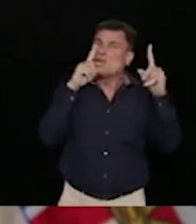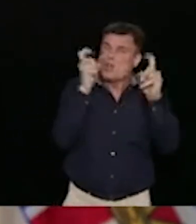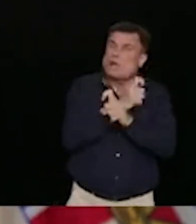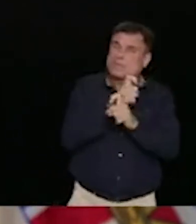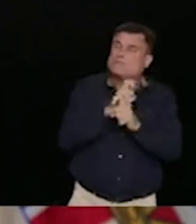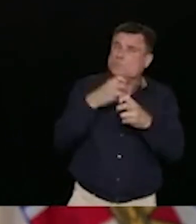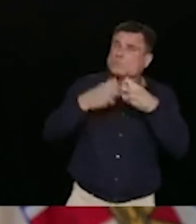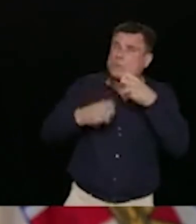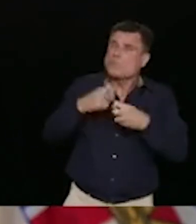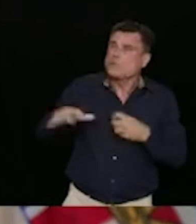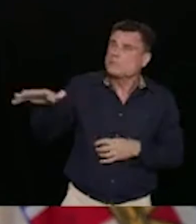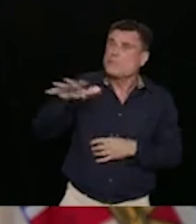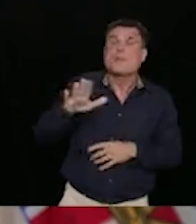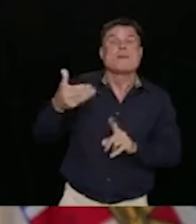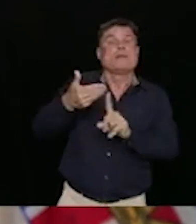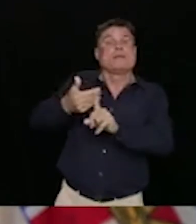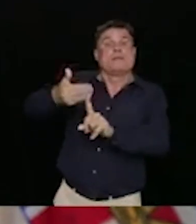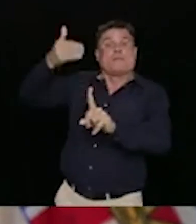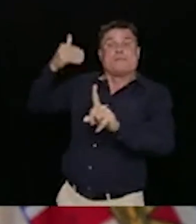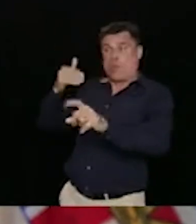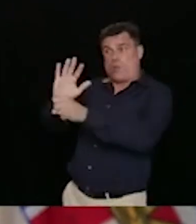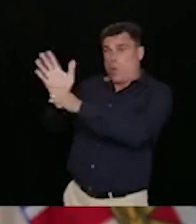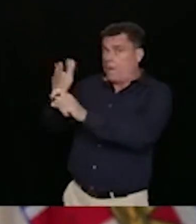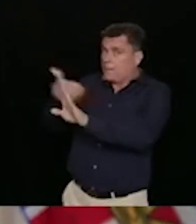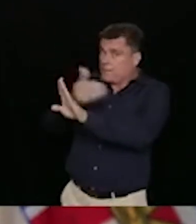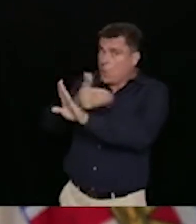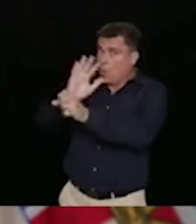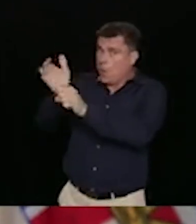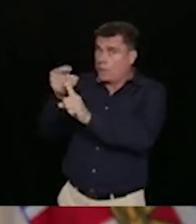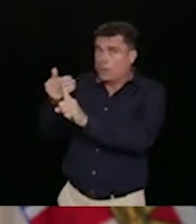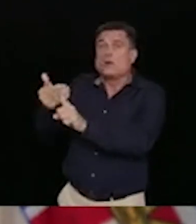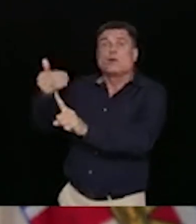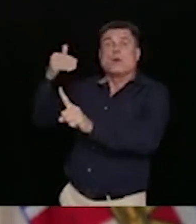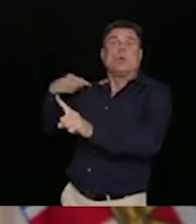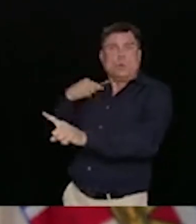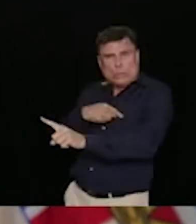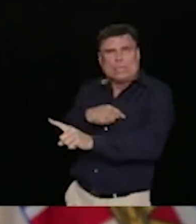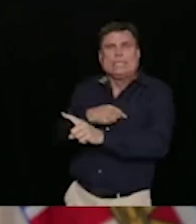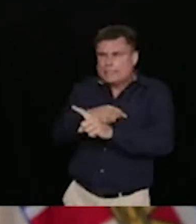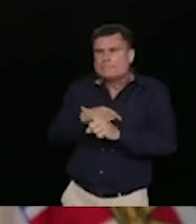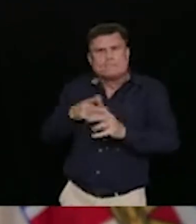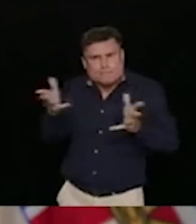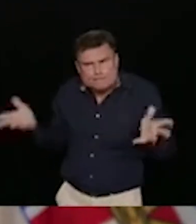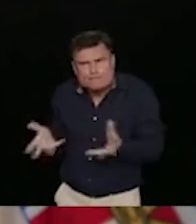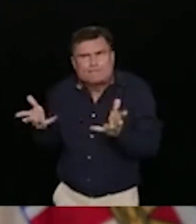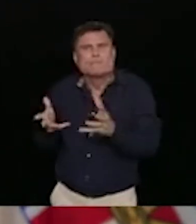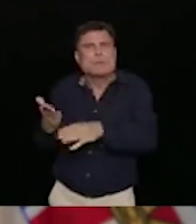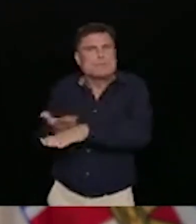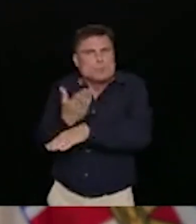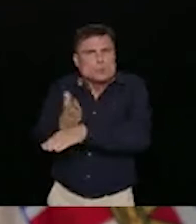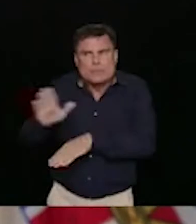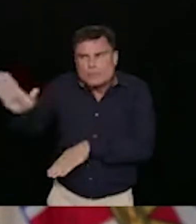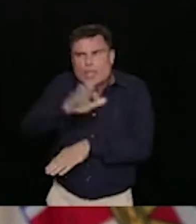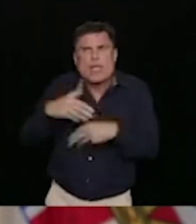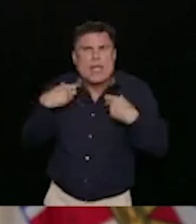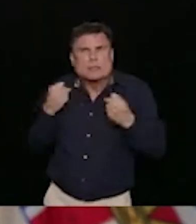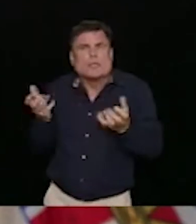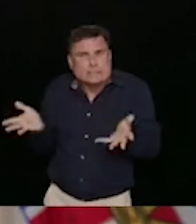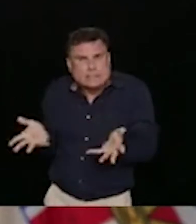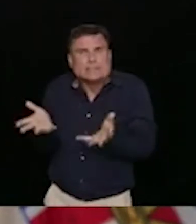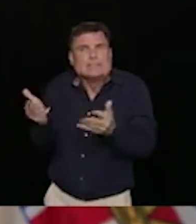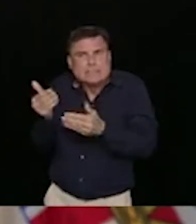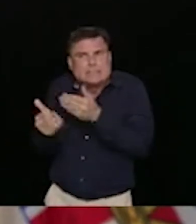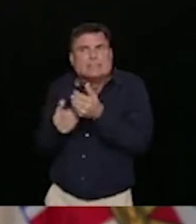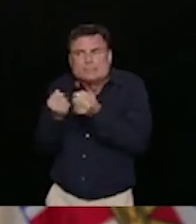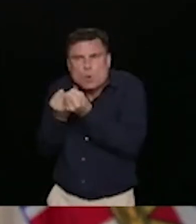were doing okay addressing many of those. One of them, which I will still call for which recently the